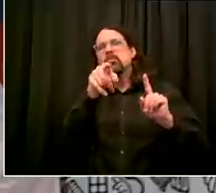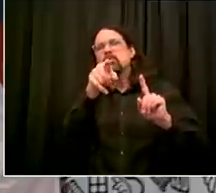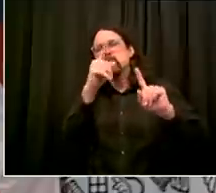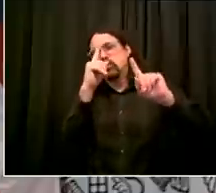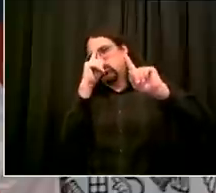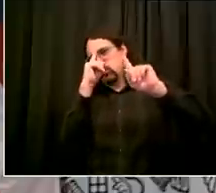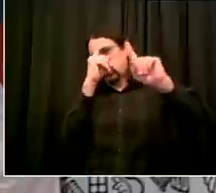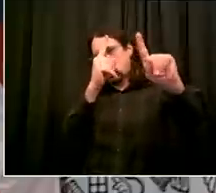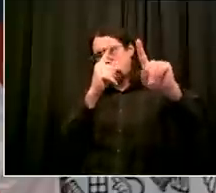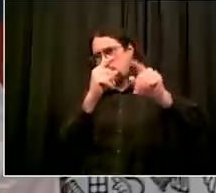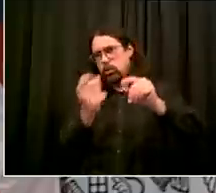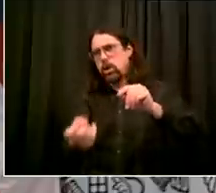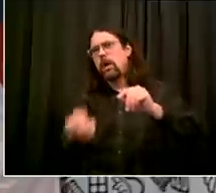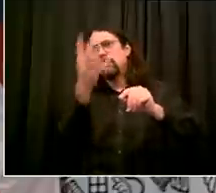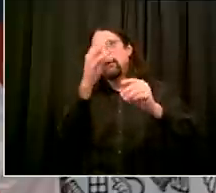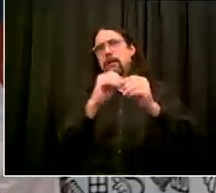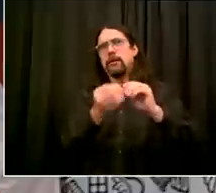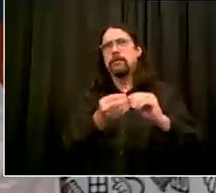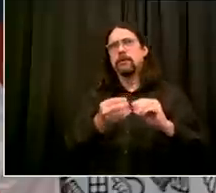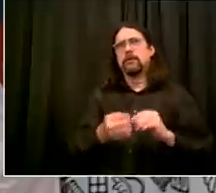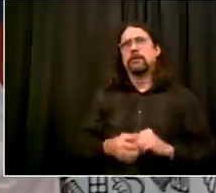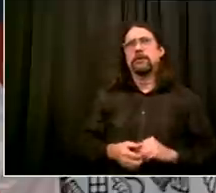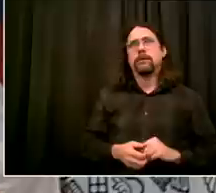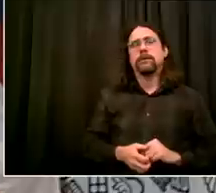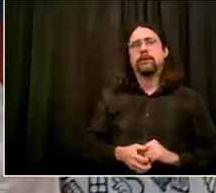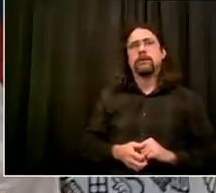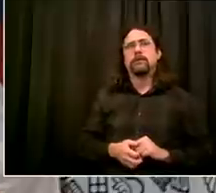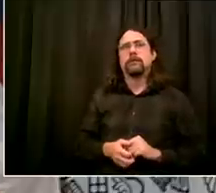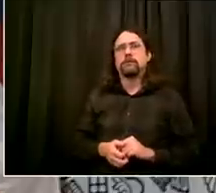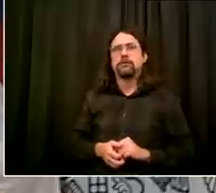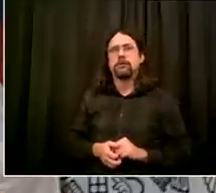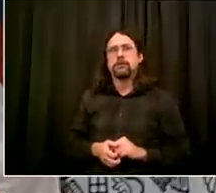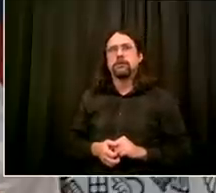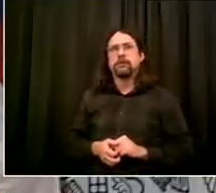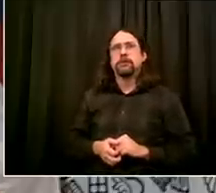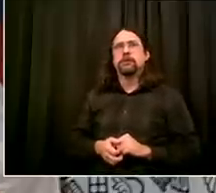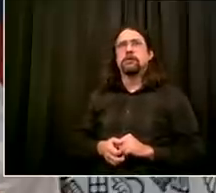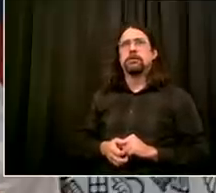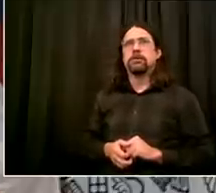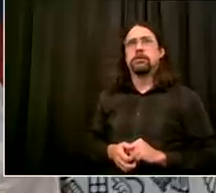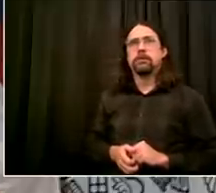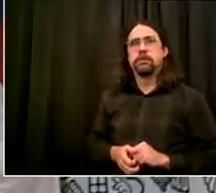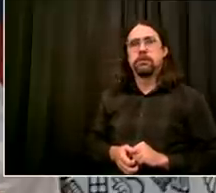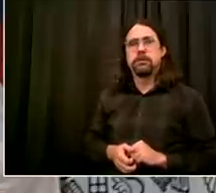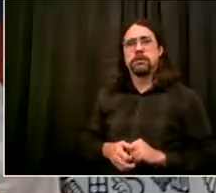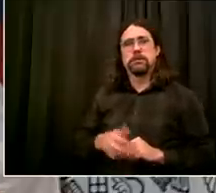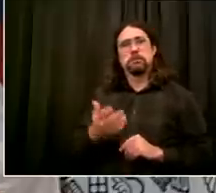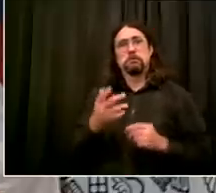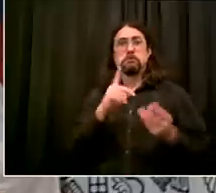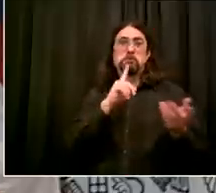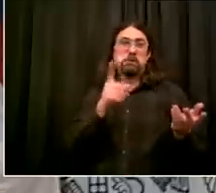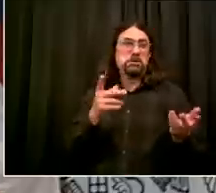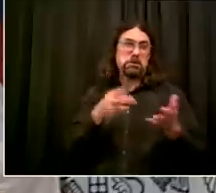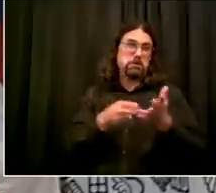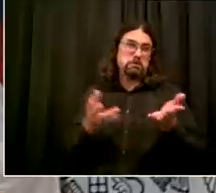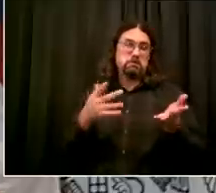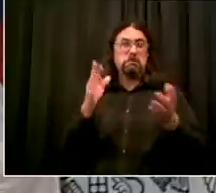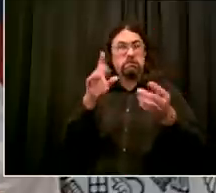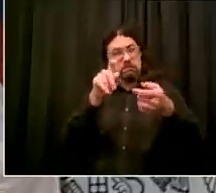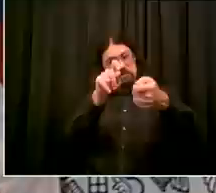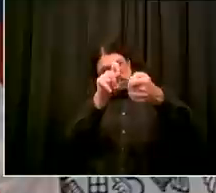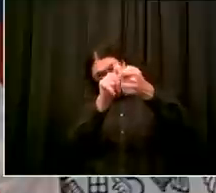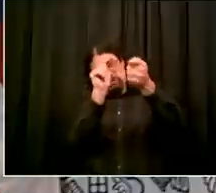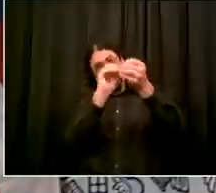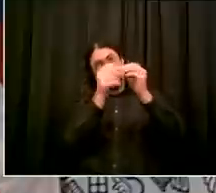found out in the previous dynamics was there was so much complexity going on that we had to cut through it